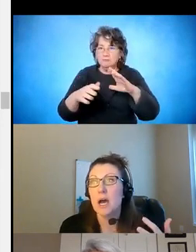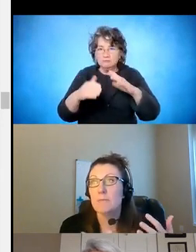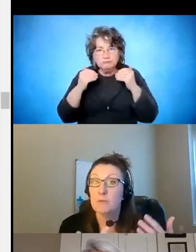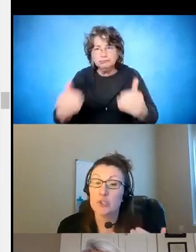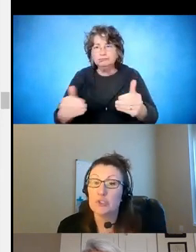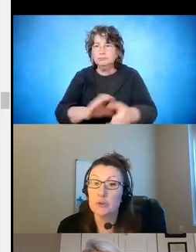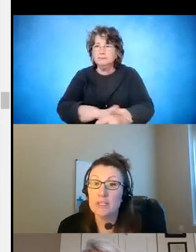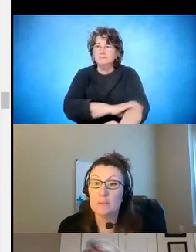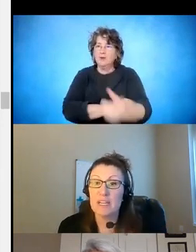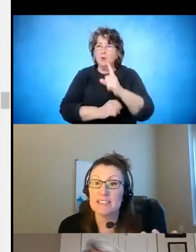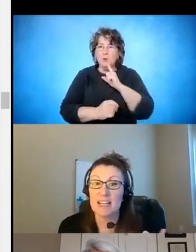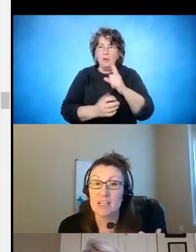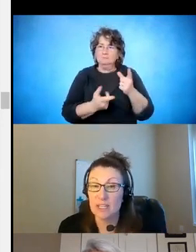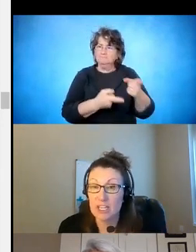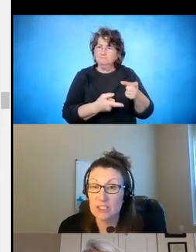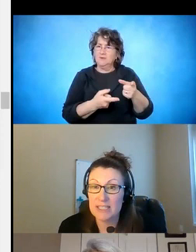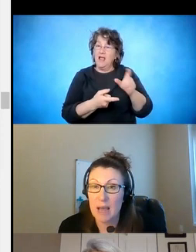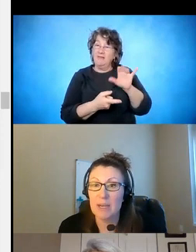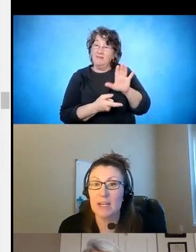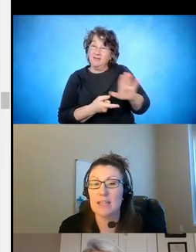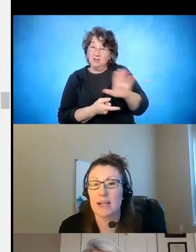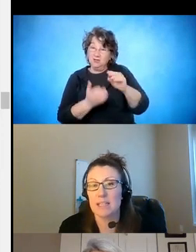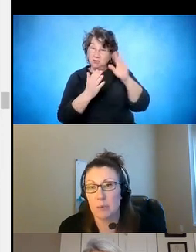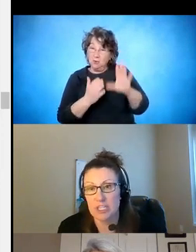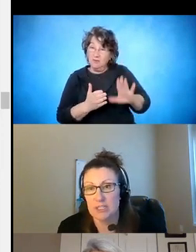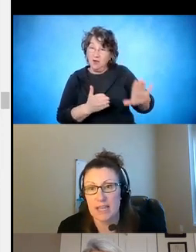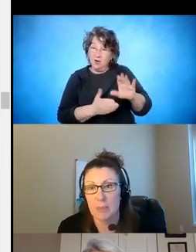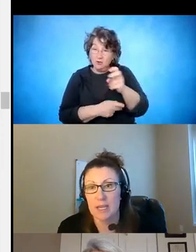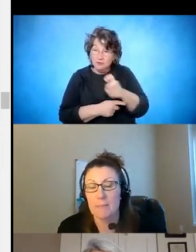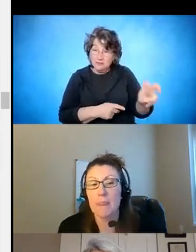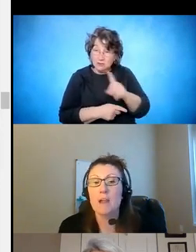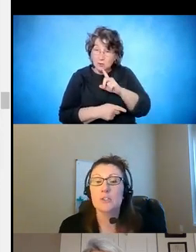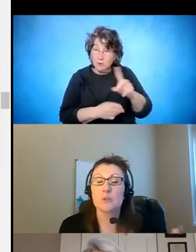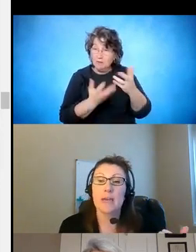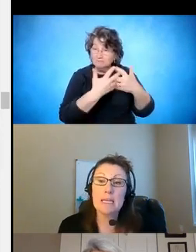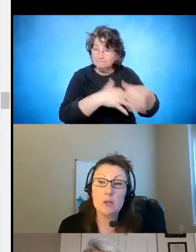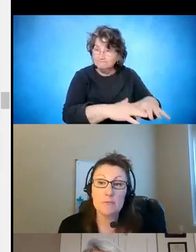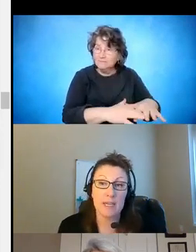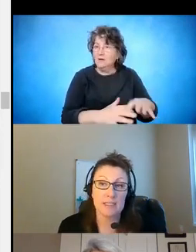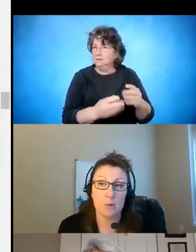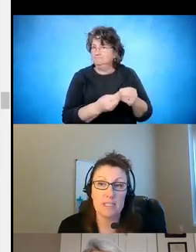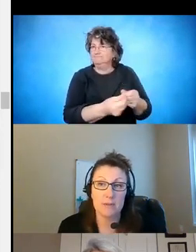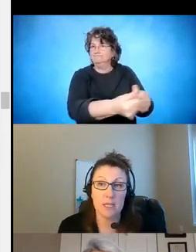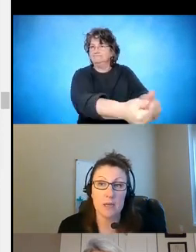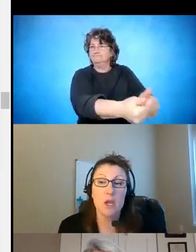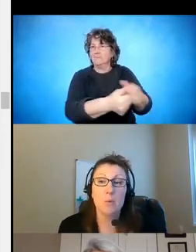for our students because that communication is happening and that collaboration is happening. So that interface that we developed, we